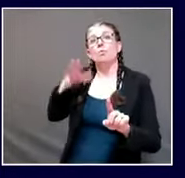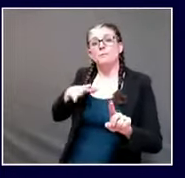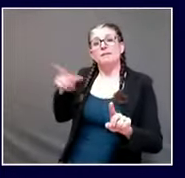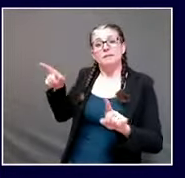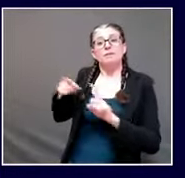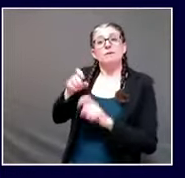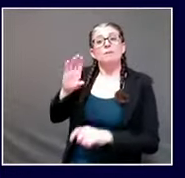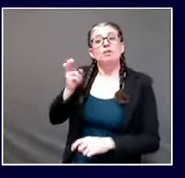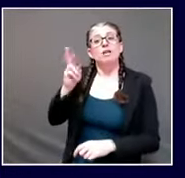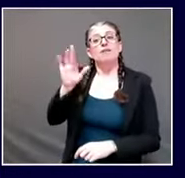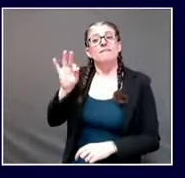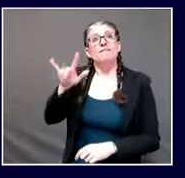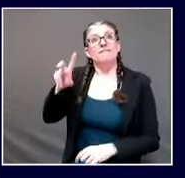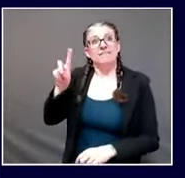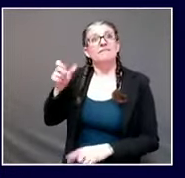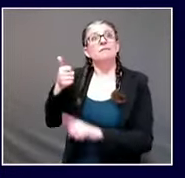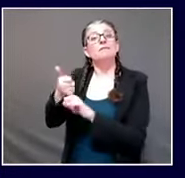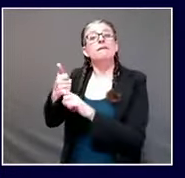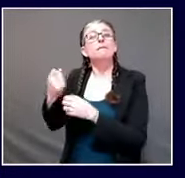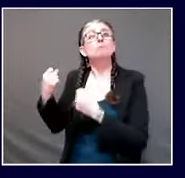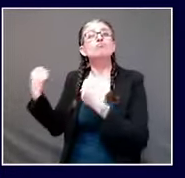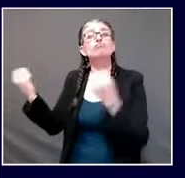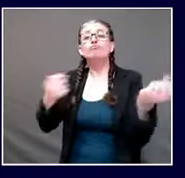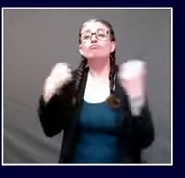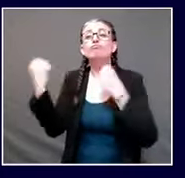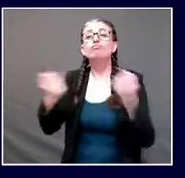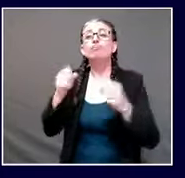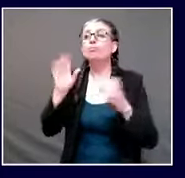Charity Foundation, someone who loved helping children.